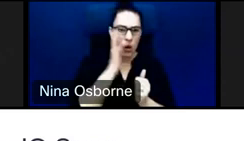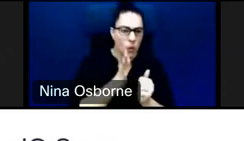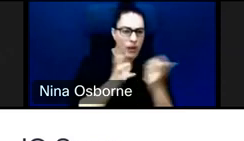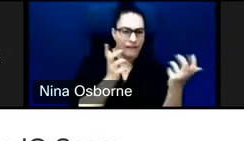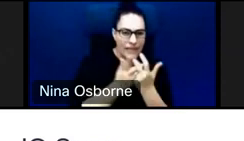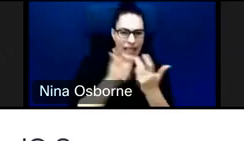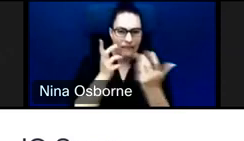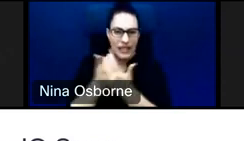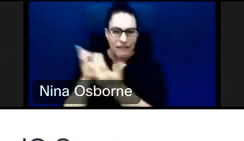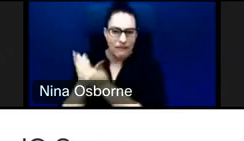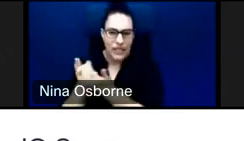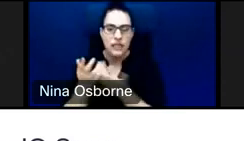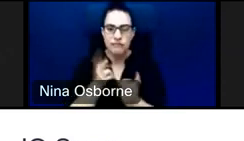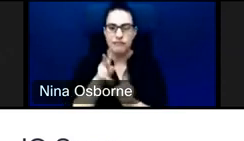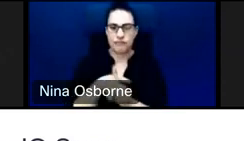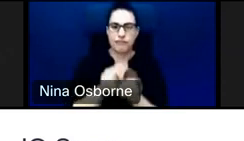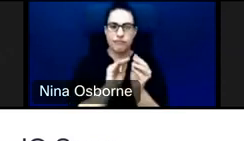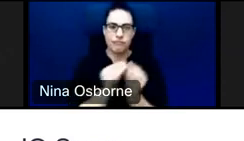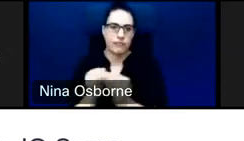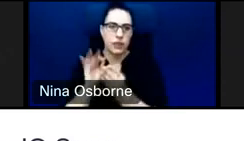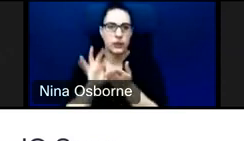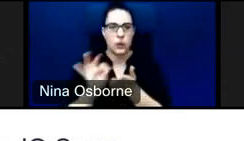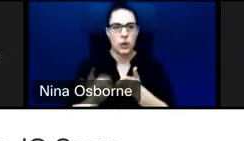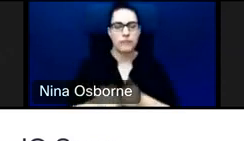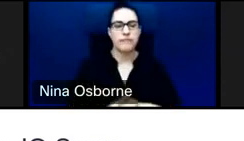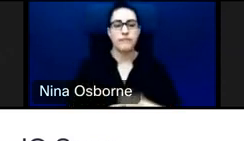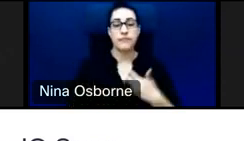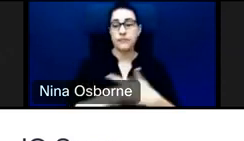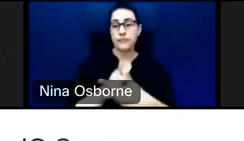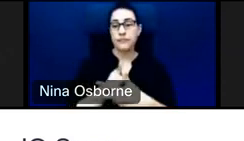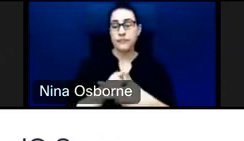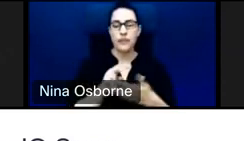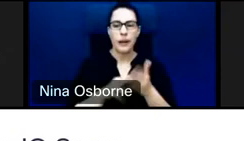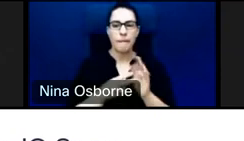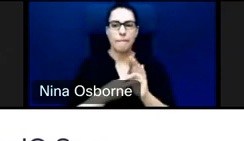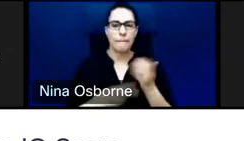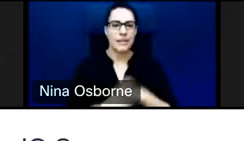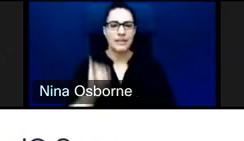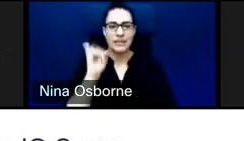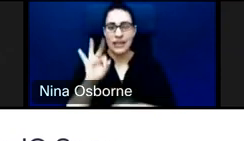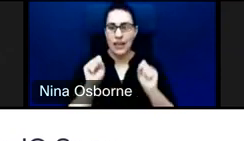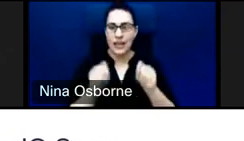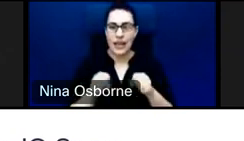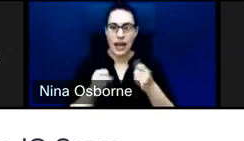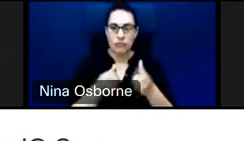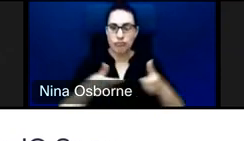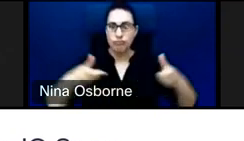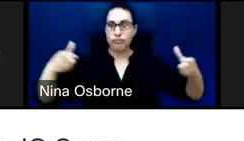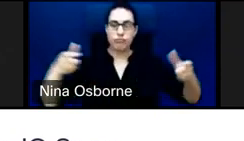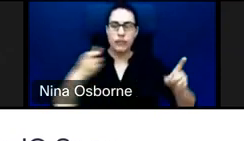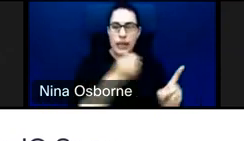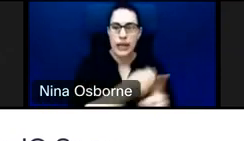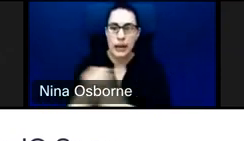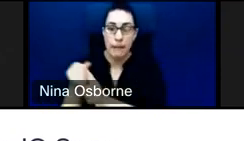pillar, we're really looking at the scale of impacts. So the higher the scale, the more people that will be reached, the higher the